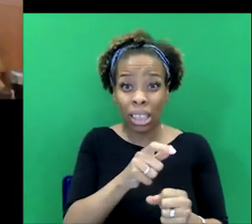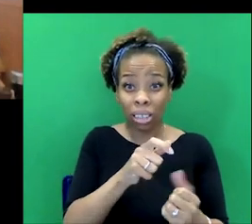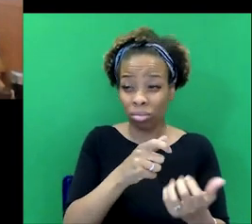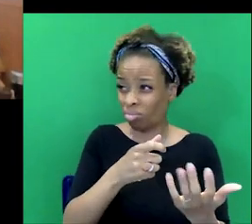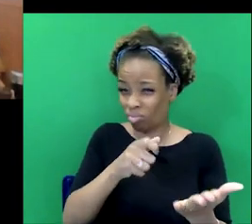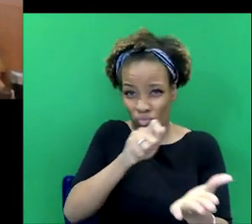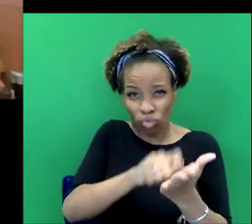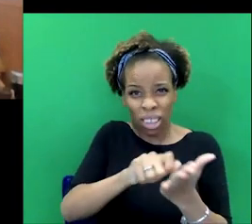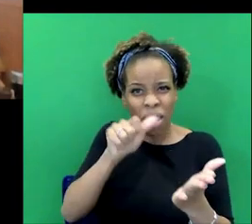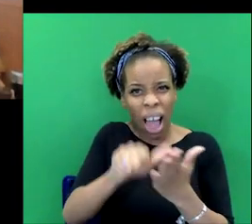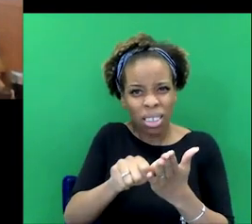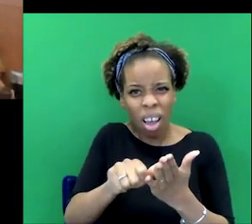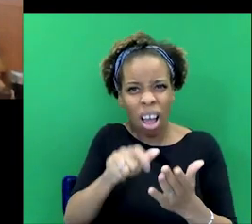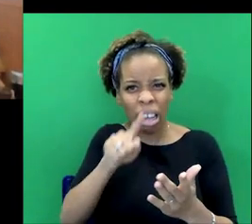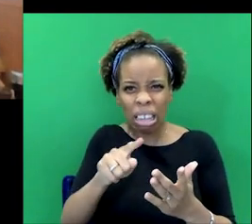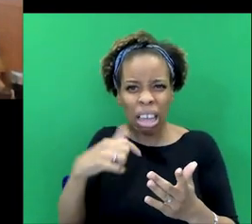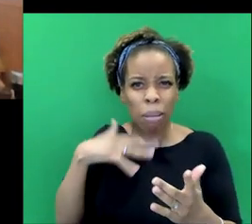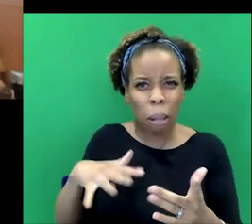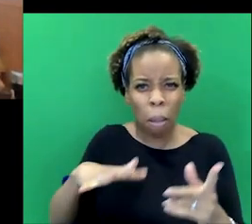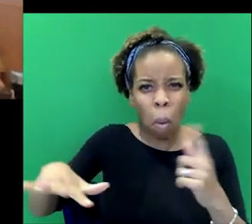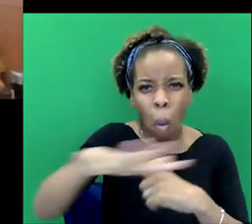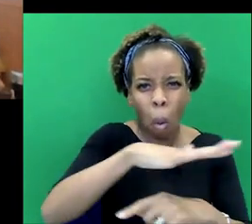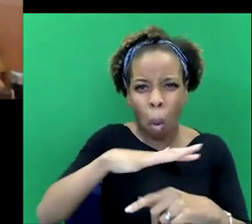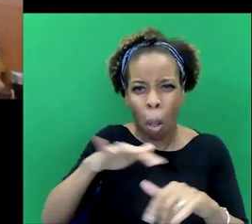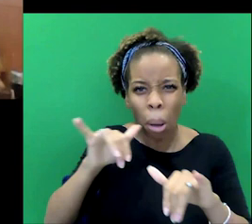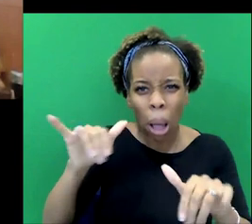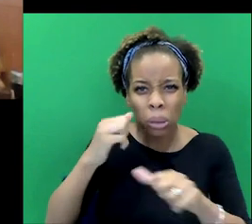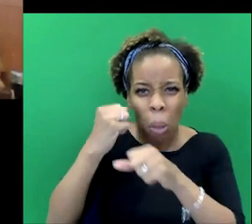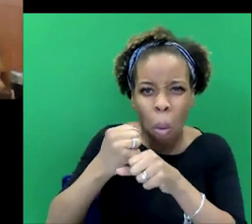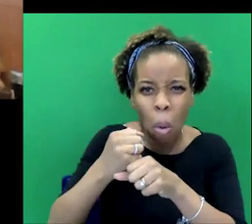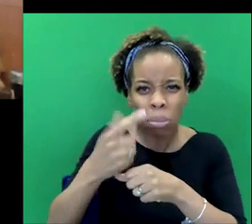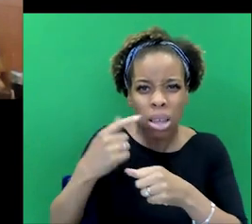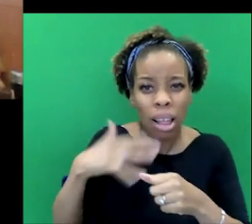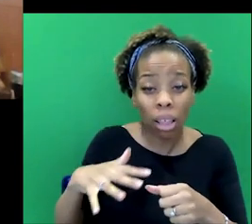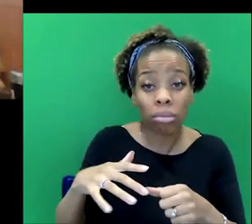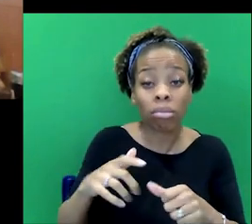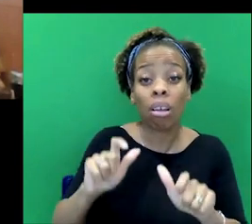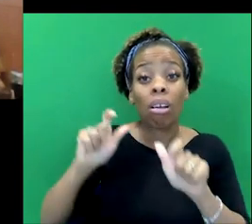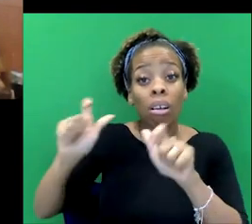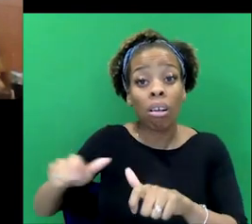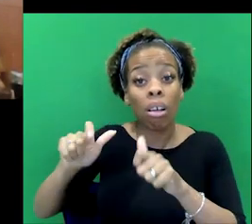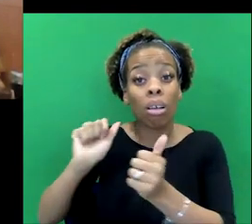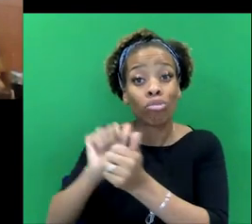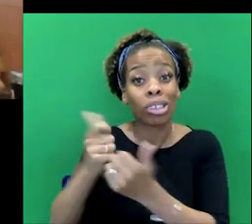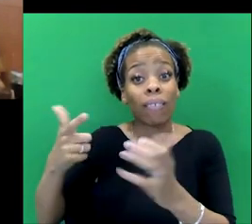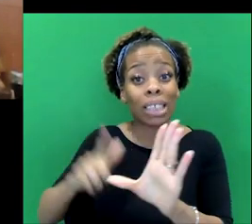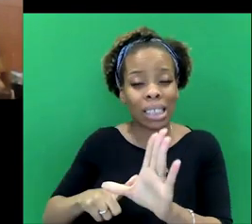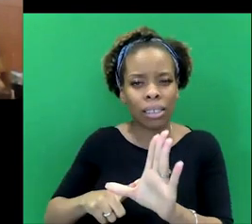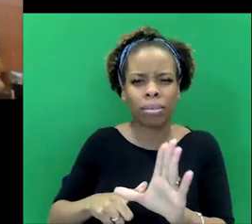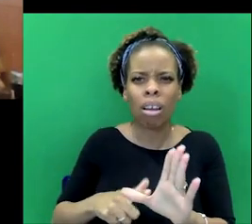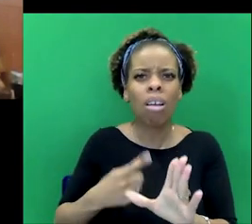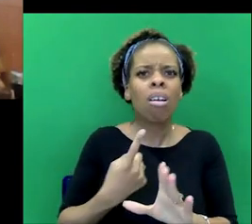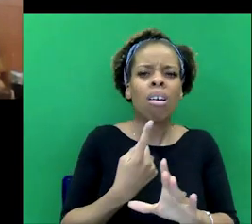he's slashed cattle. And he is in prison for seven years. But a campaign starts, and in three